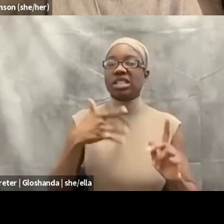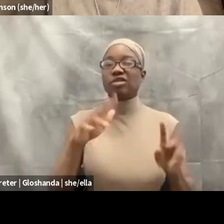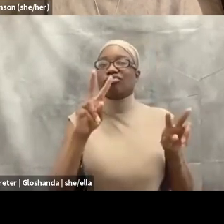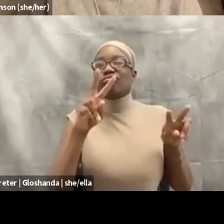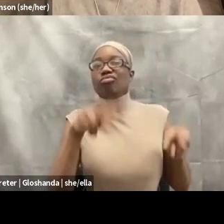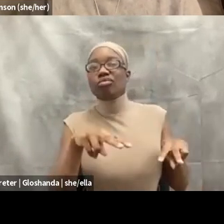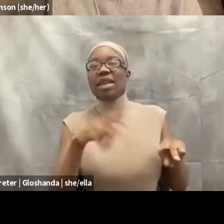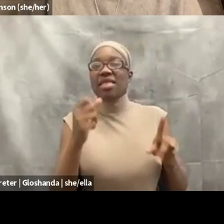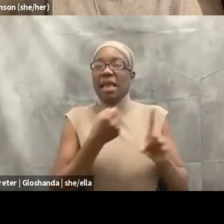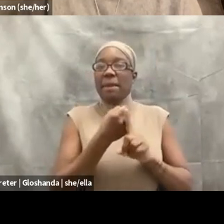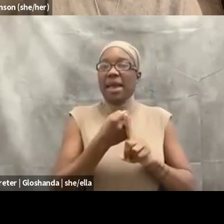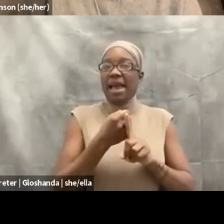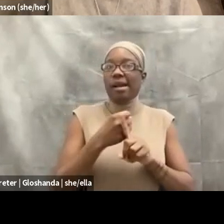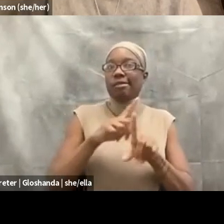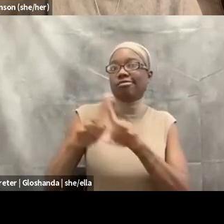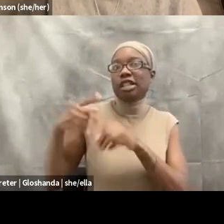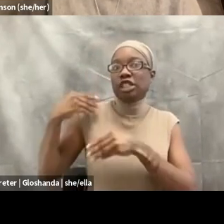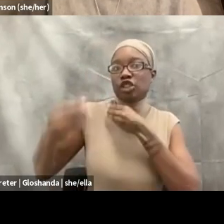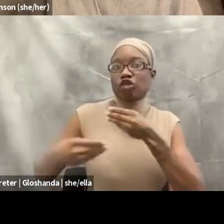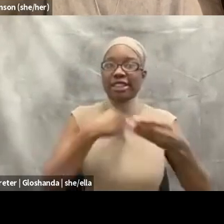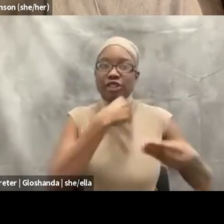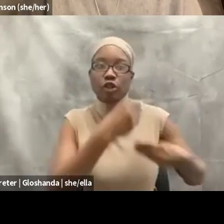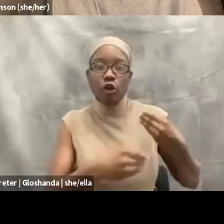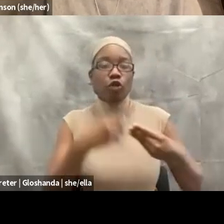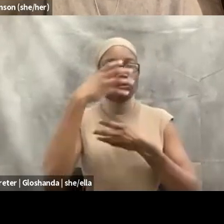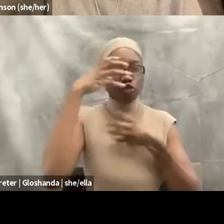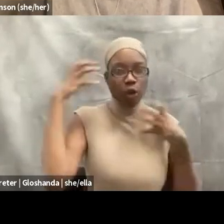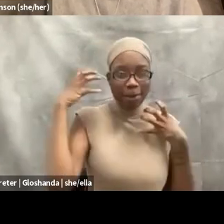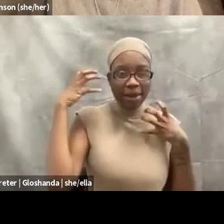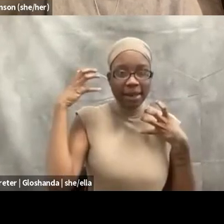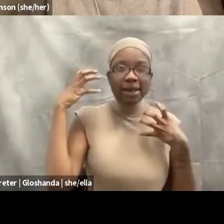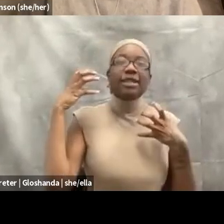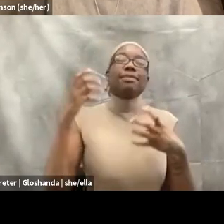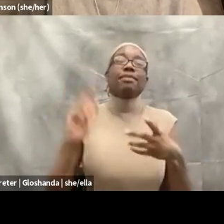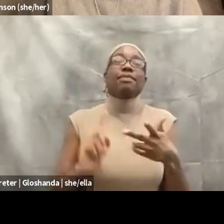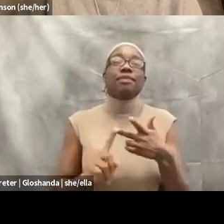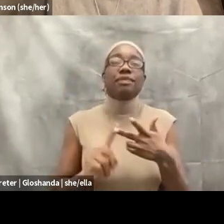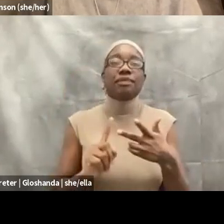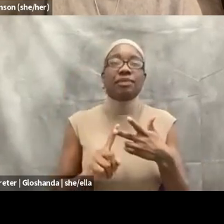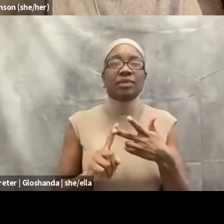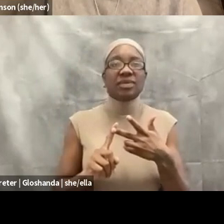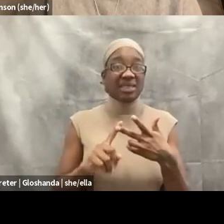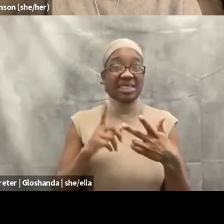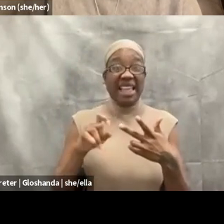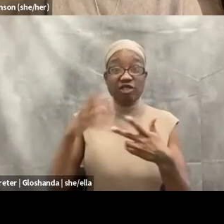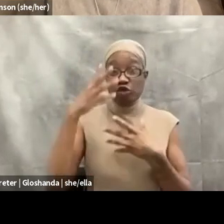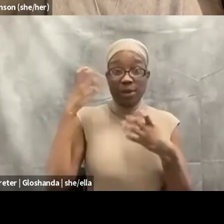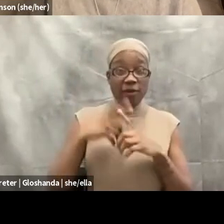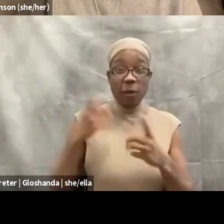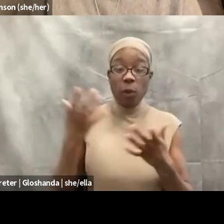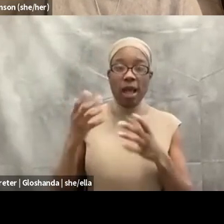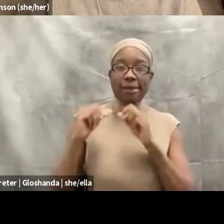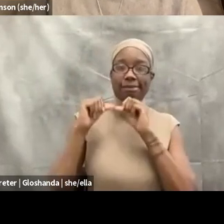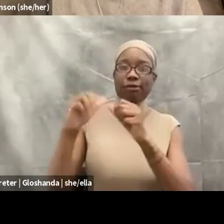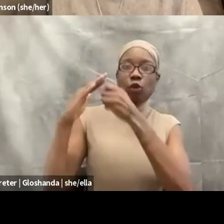such as racism, patriarchy, and poverty. How can clinicians balance the need to acknowledge systemic harm while